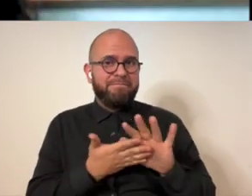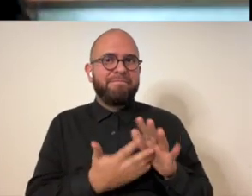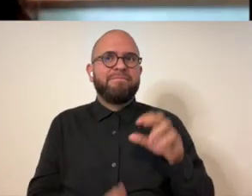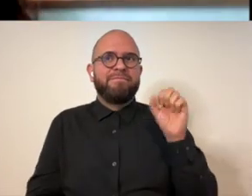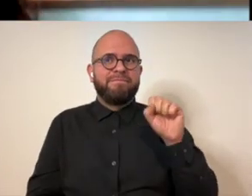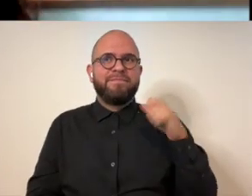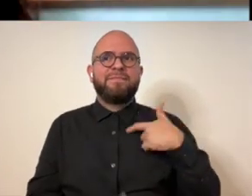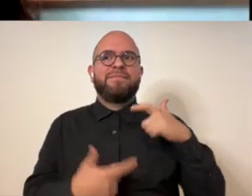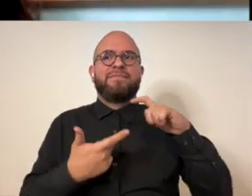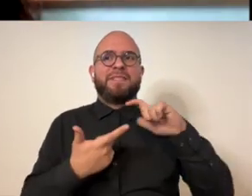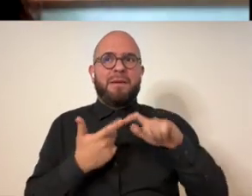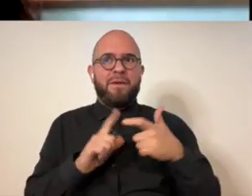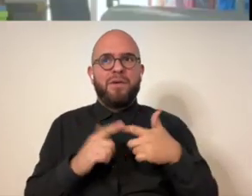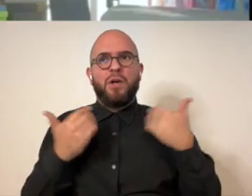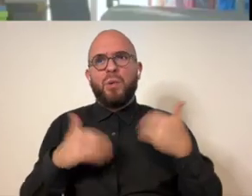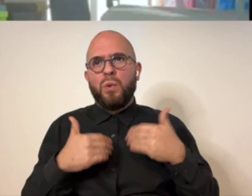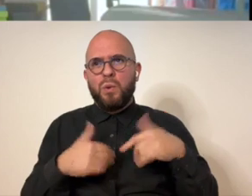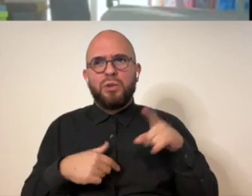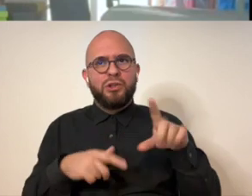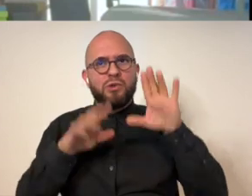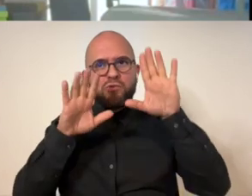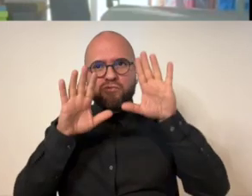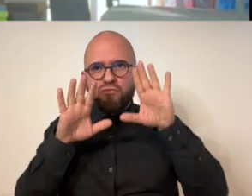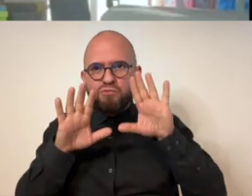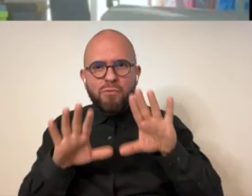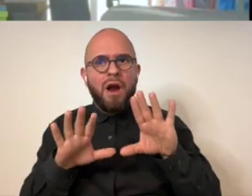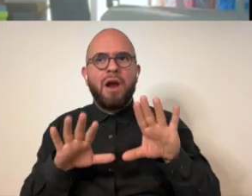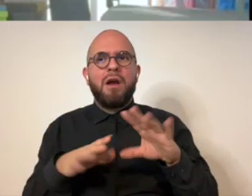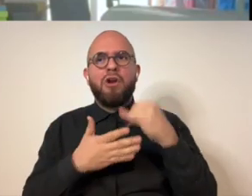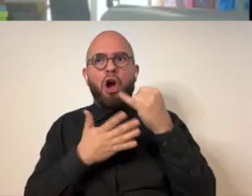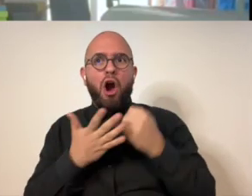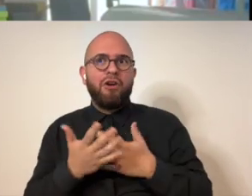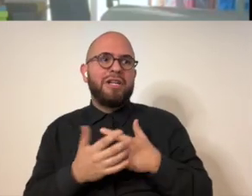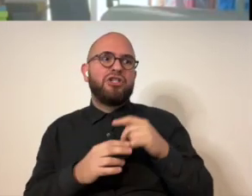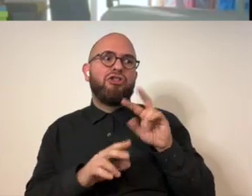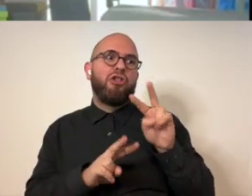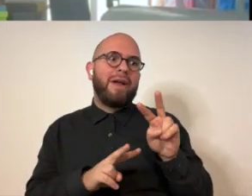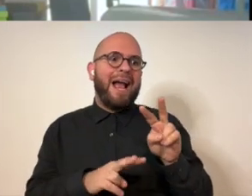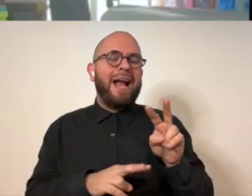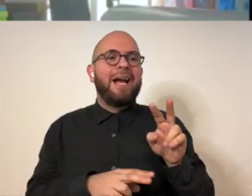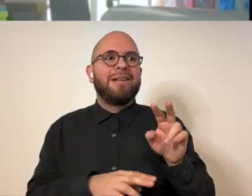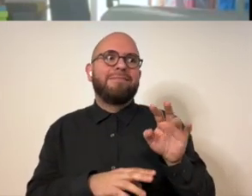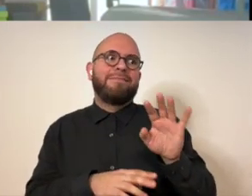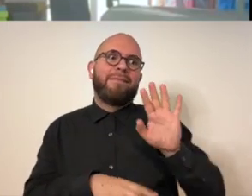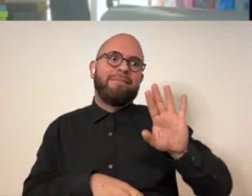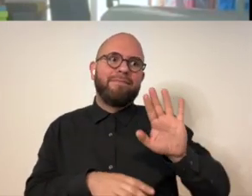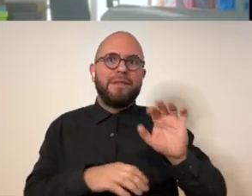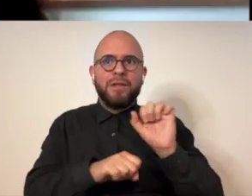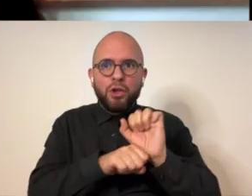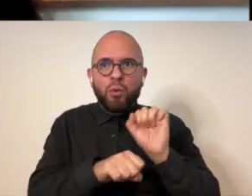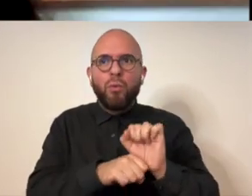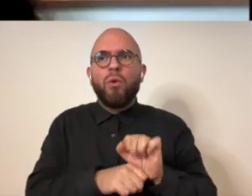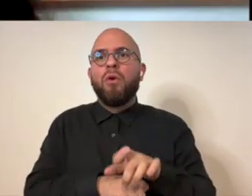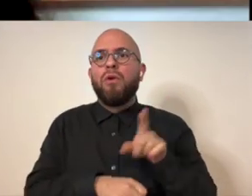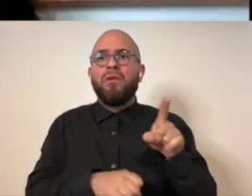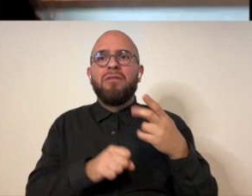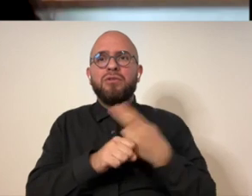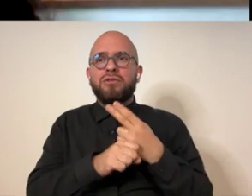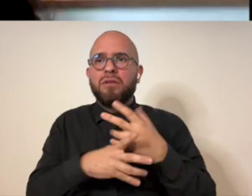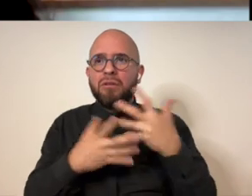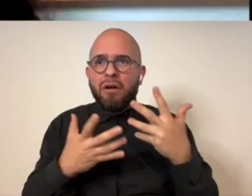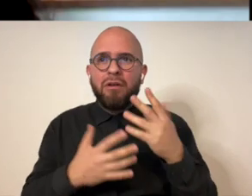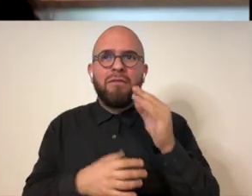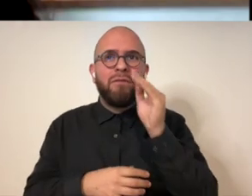my friend uh cecilia mignon incredible artist look at her work with their work excuse me this is a lot